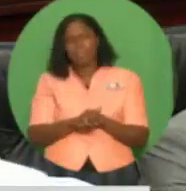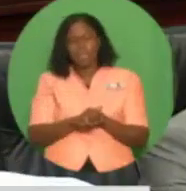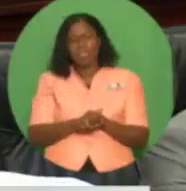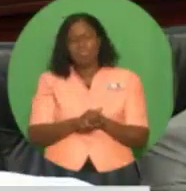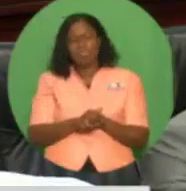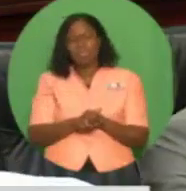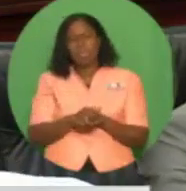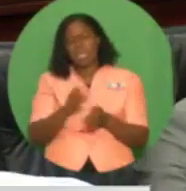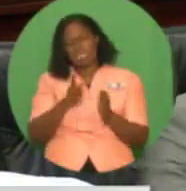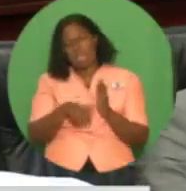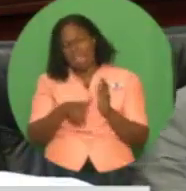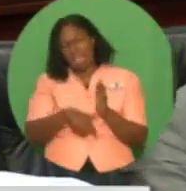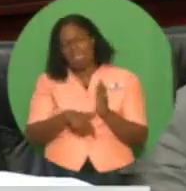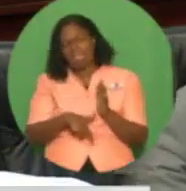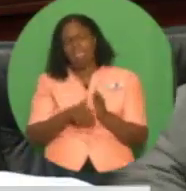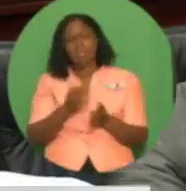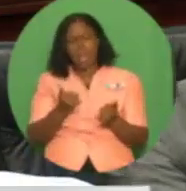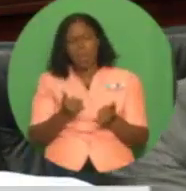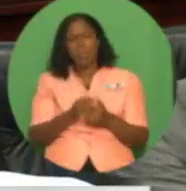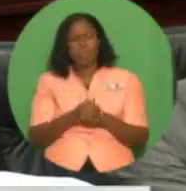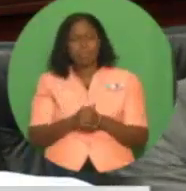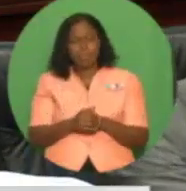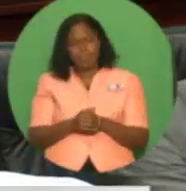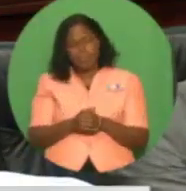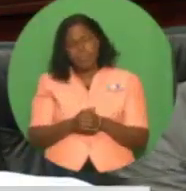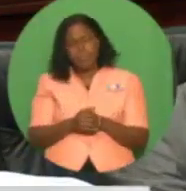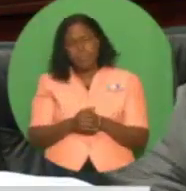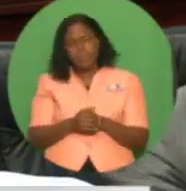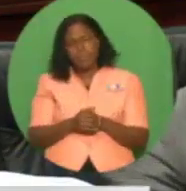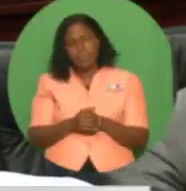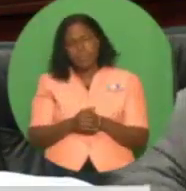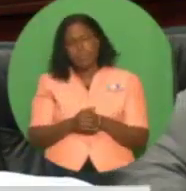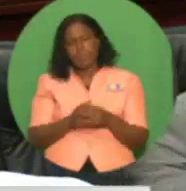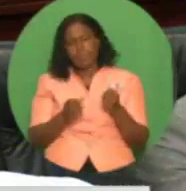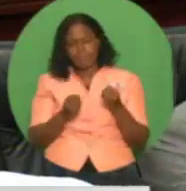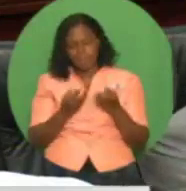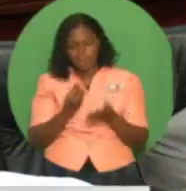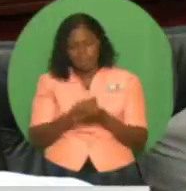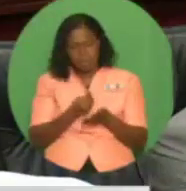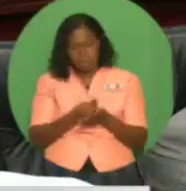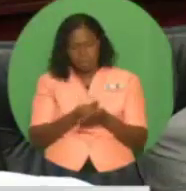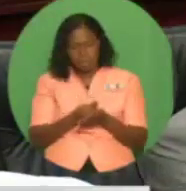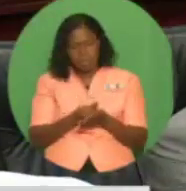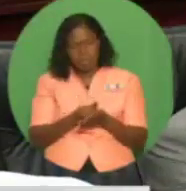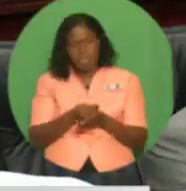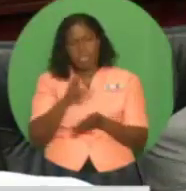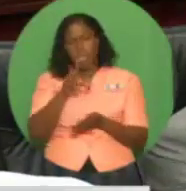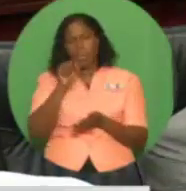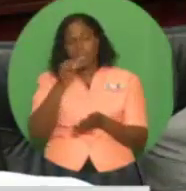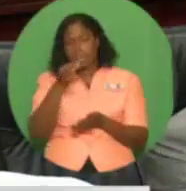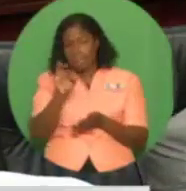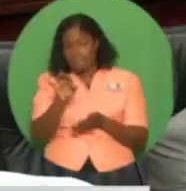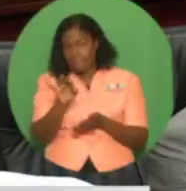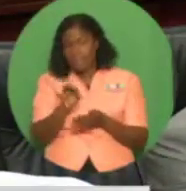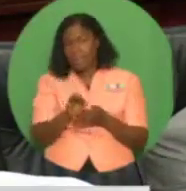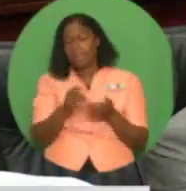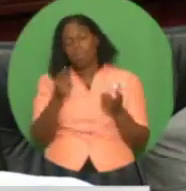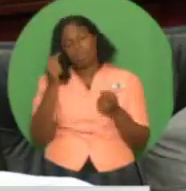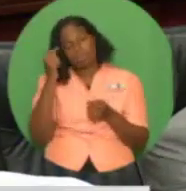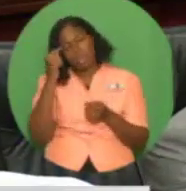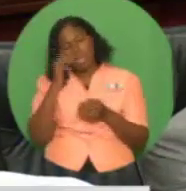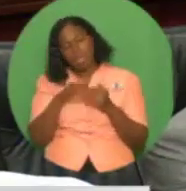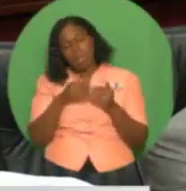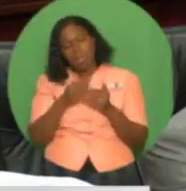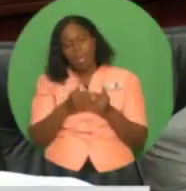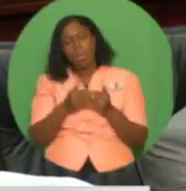of GDP, in fiscal 2018. The budgeted revenue for 2019 is predicated on an oil price of